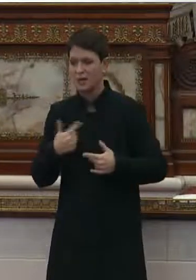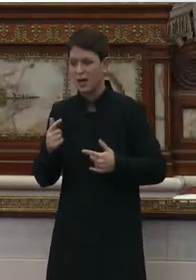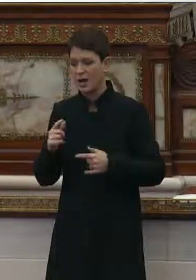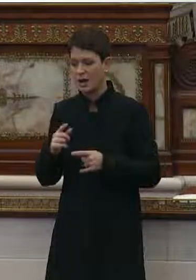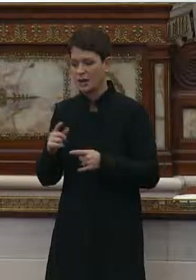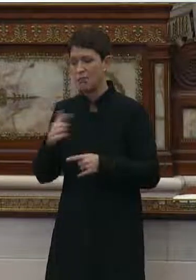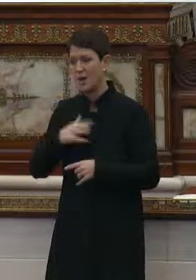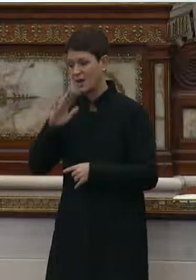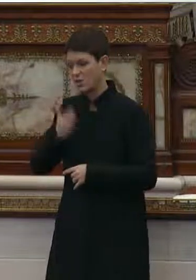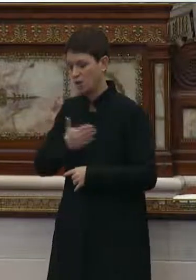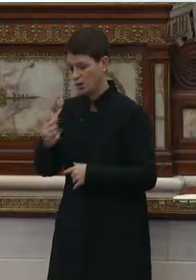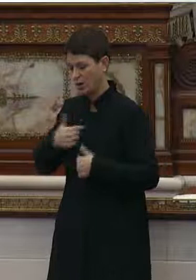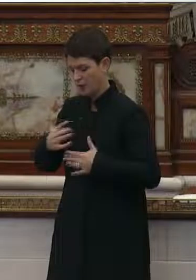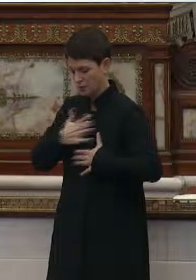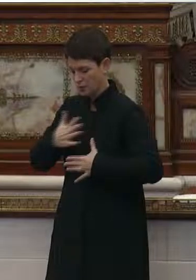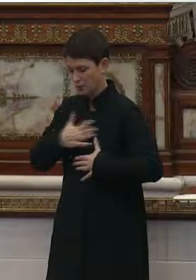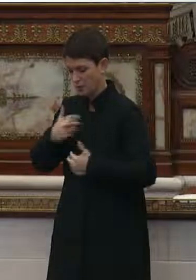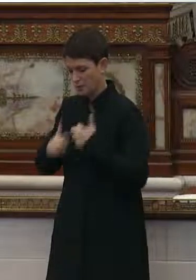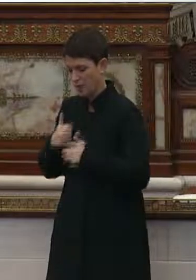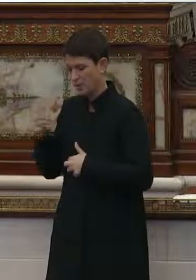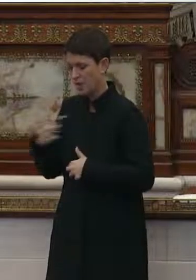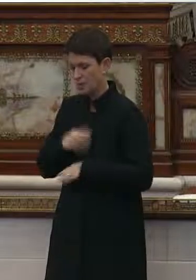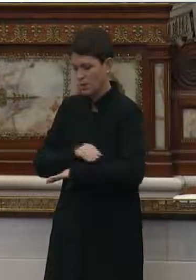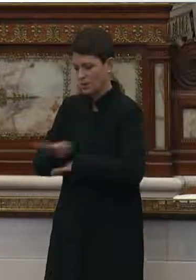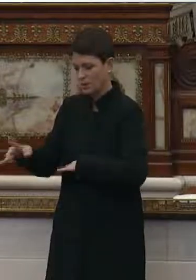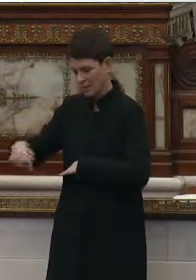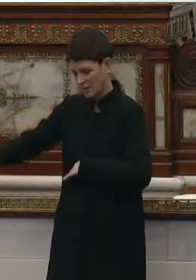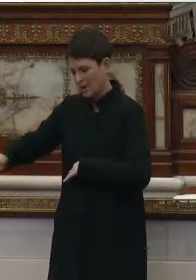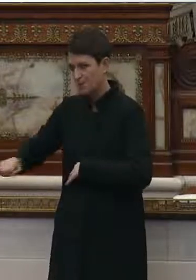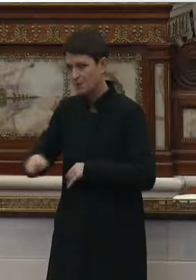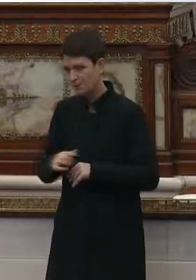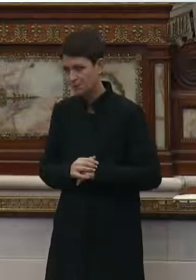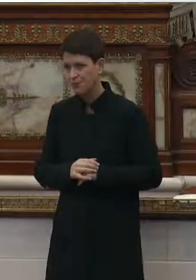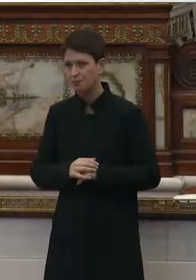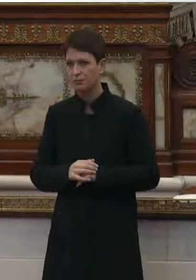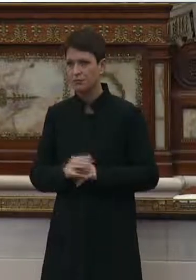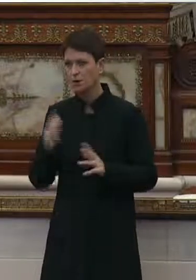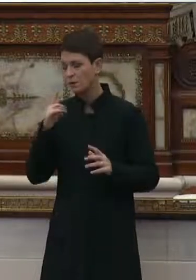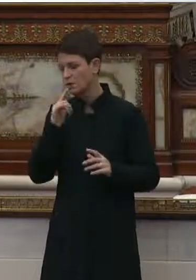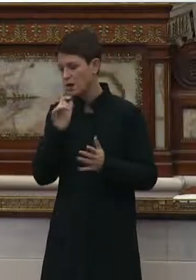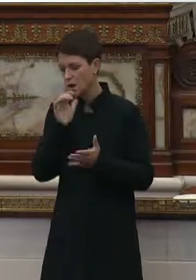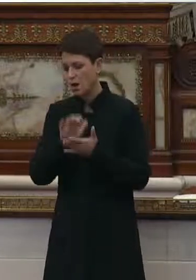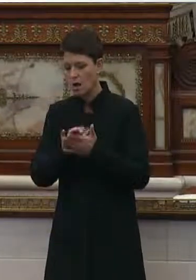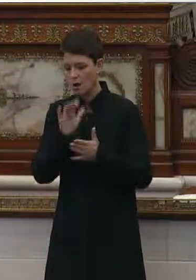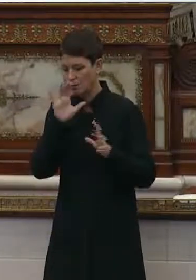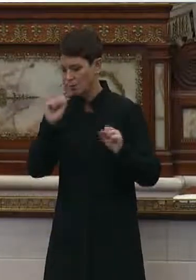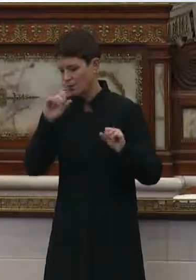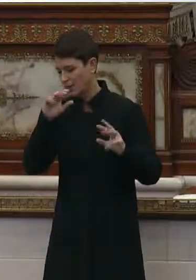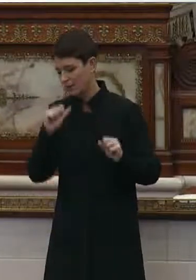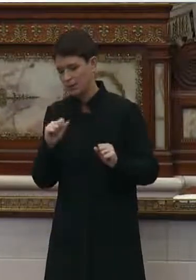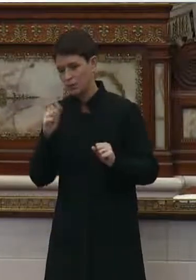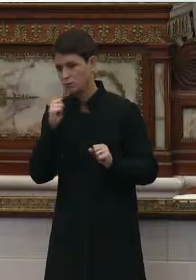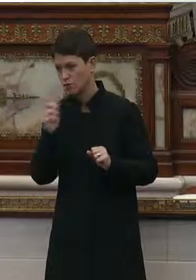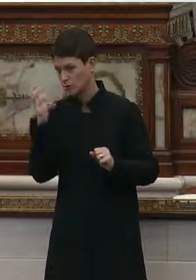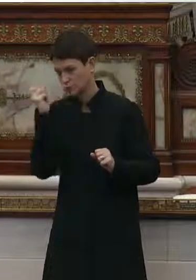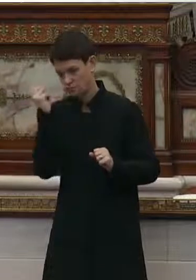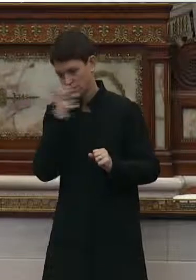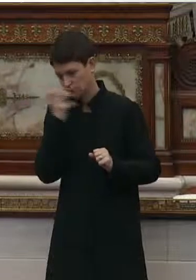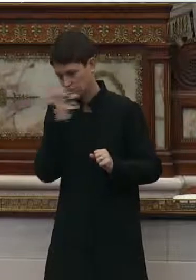had respiratory issues and I didn't want to get them sick. And it was just unbelievably, unbelievably